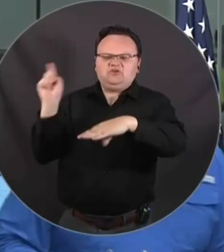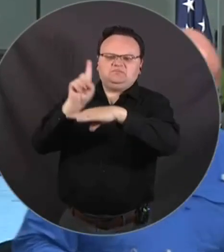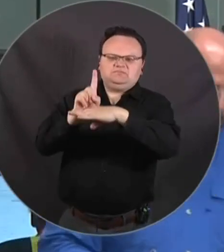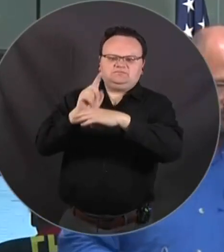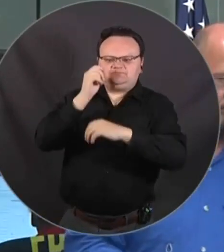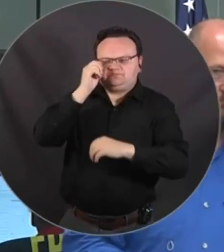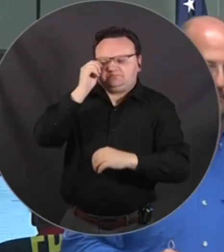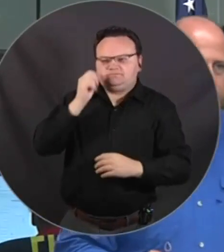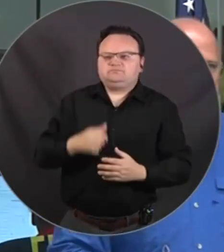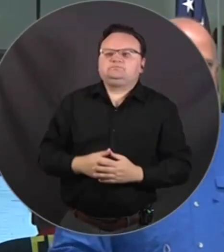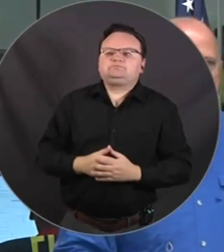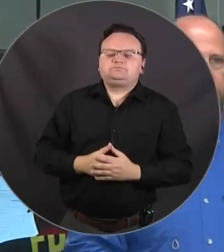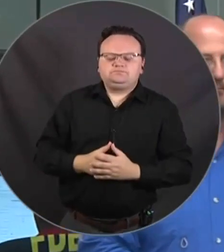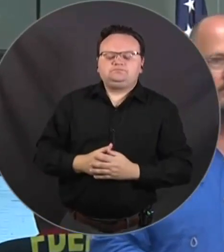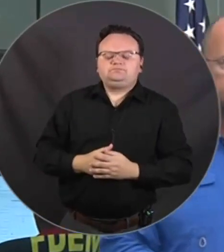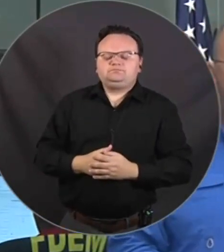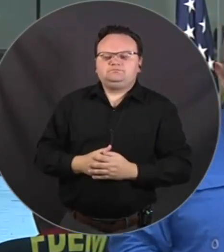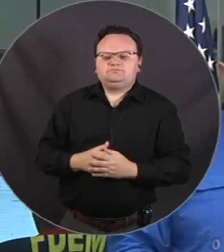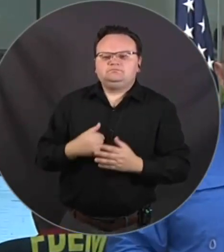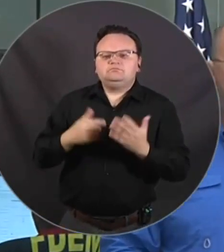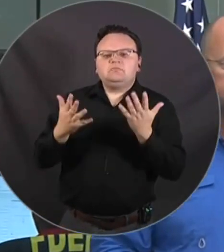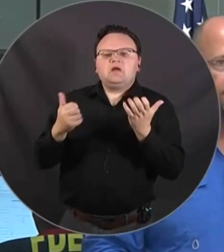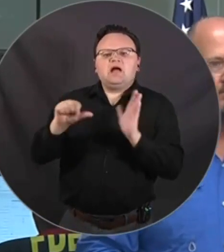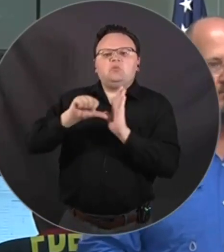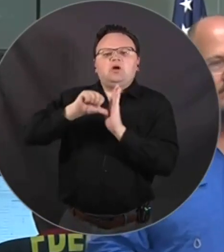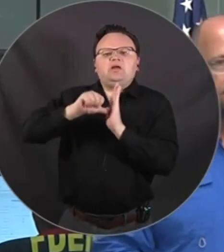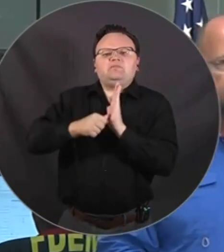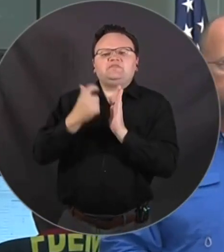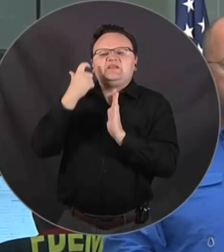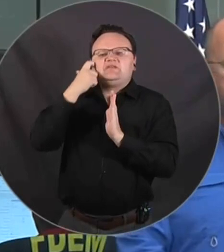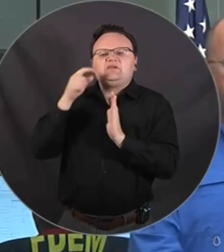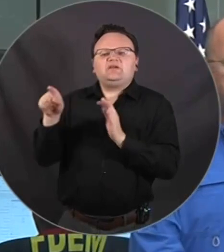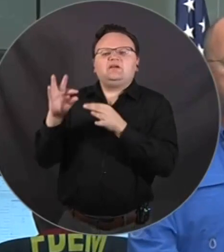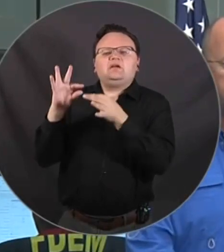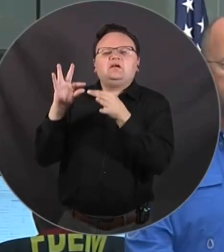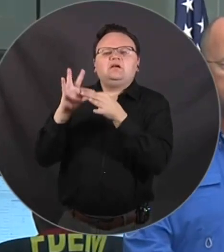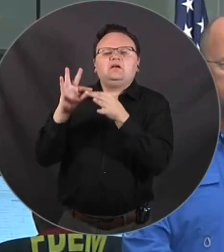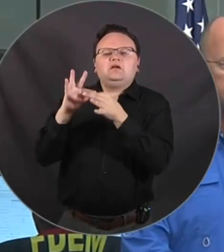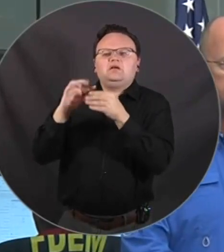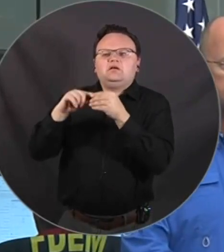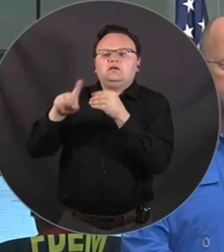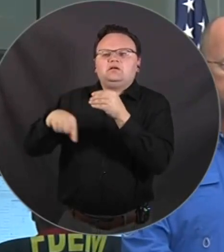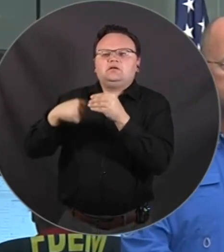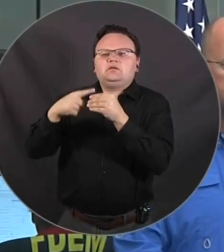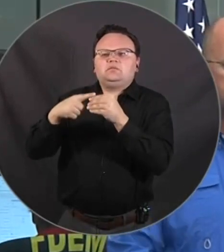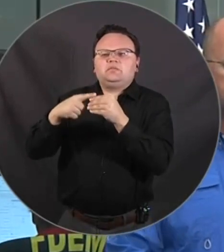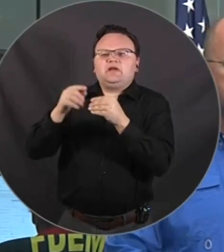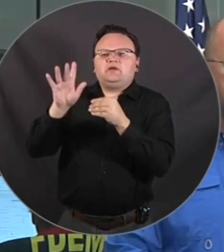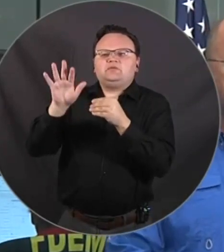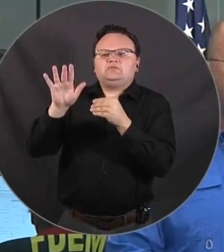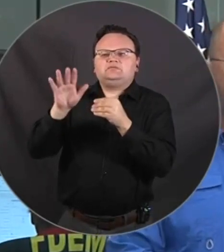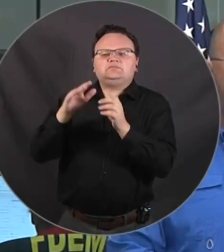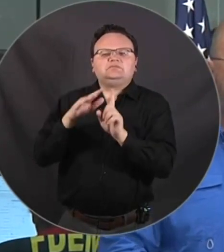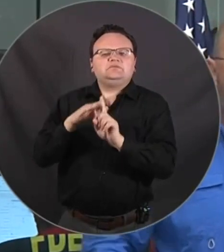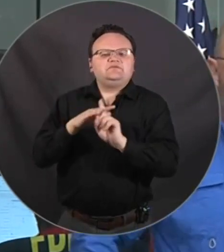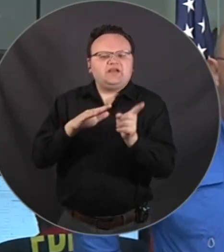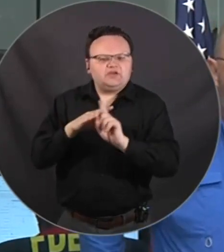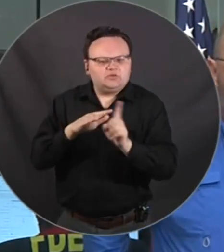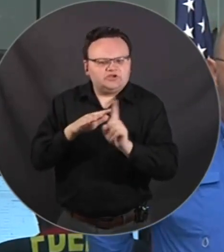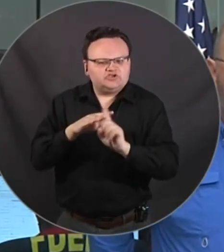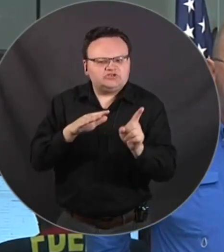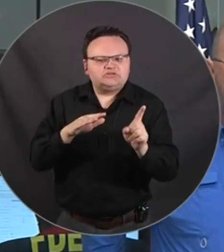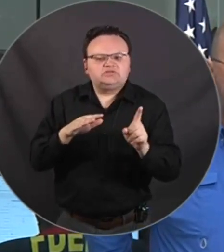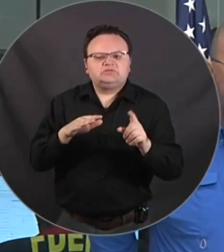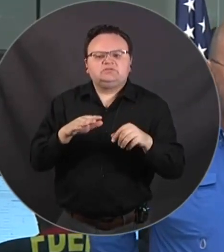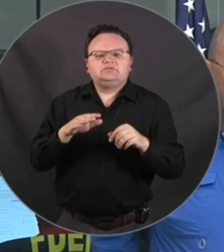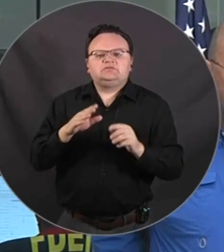I just want to reiterate something that Kevin said about the evacuations and listening really to